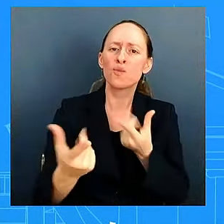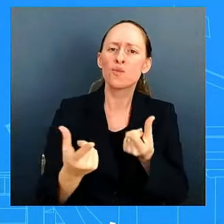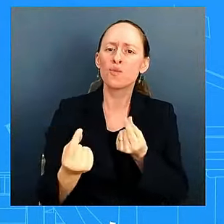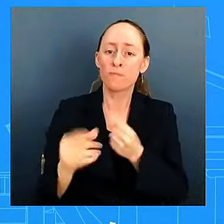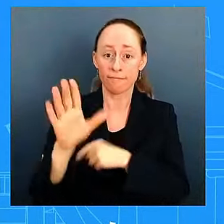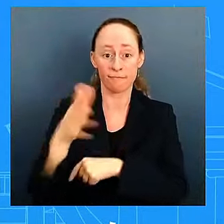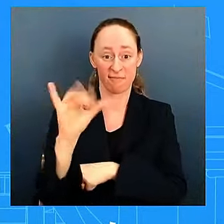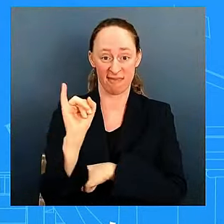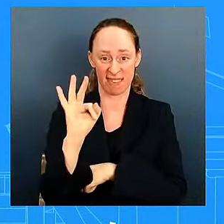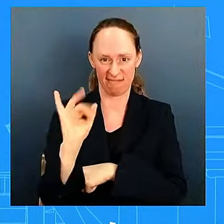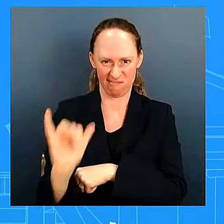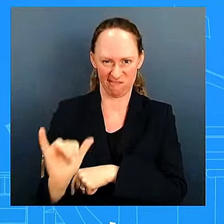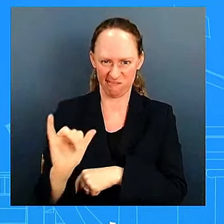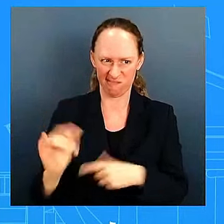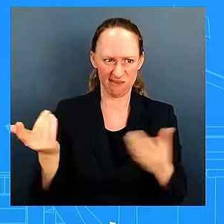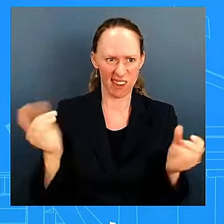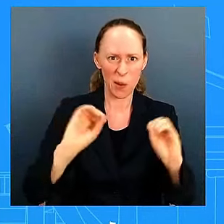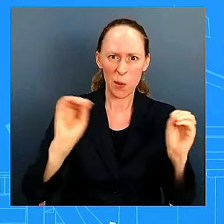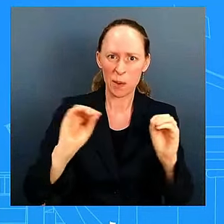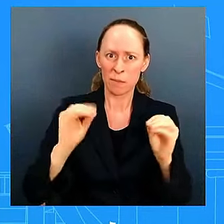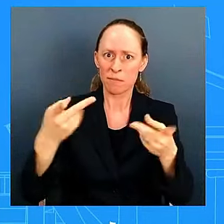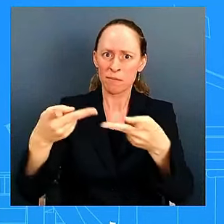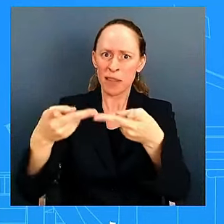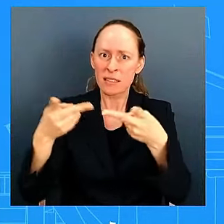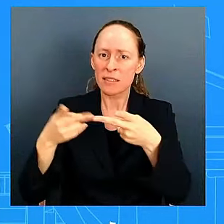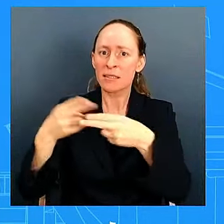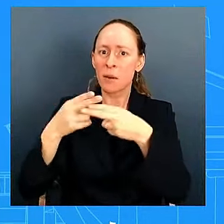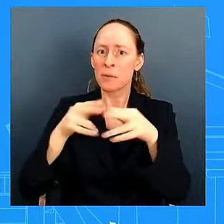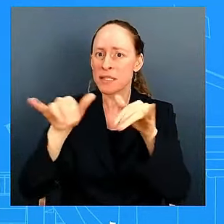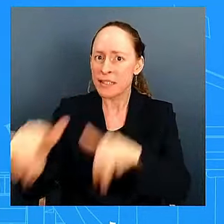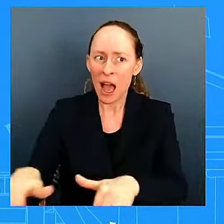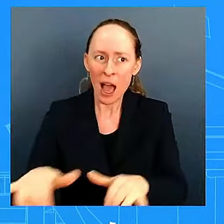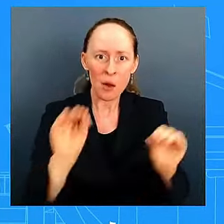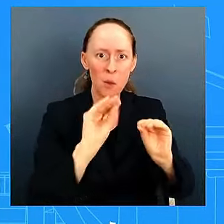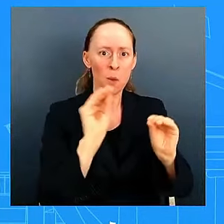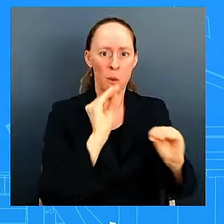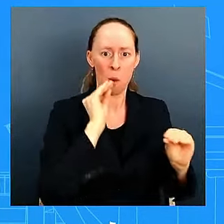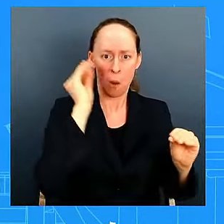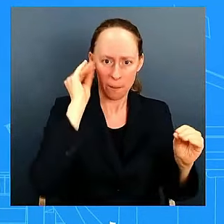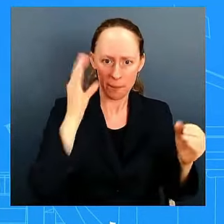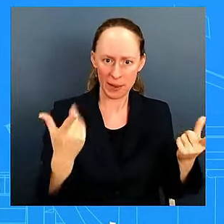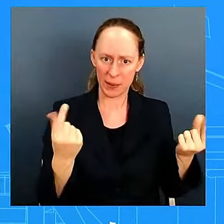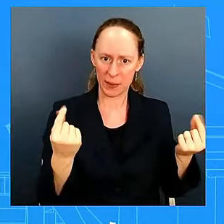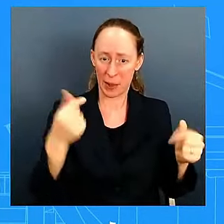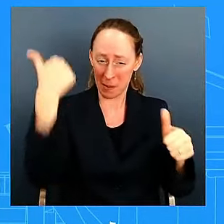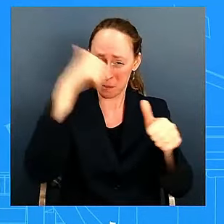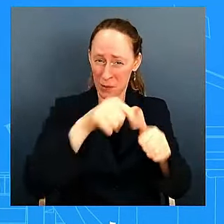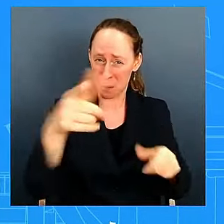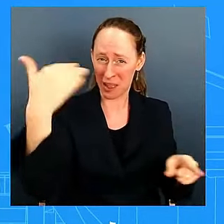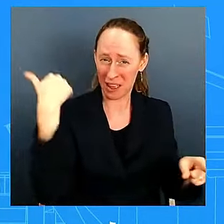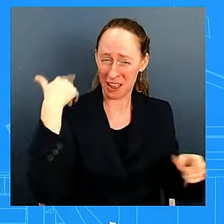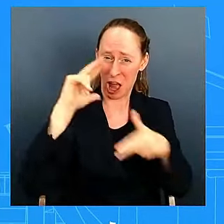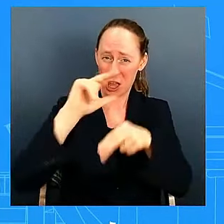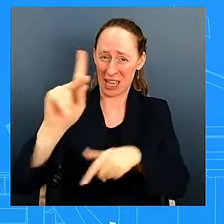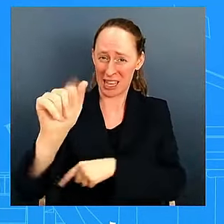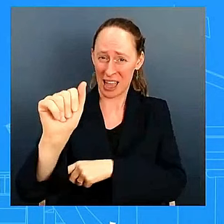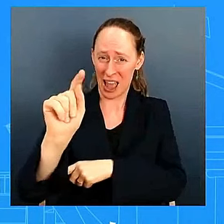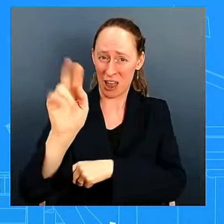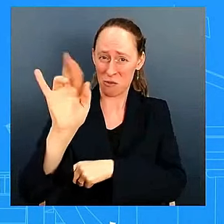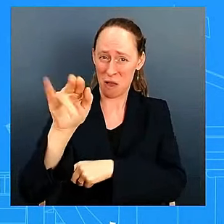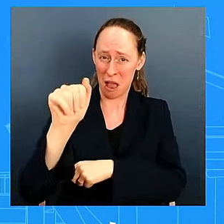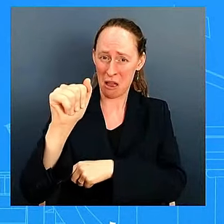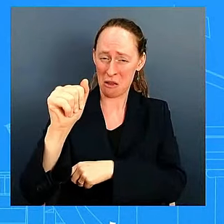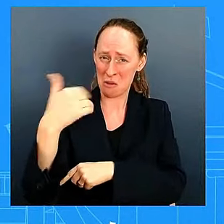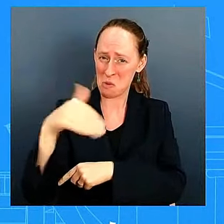petruna as to how to house people we work we work on immediate sheltering capabilities with the red cross and others we provide